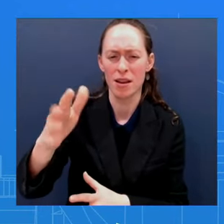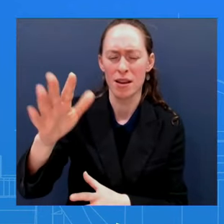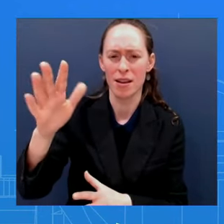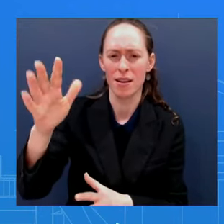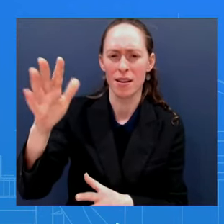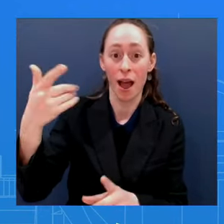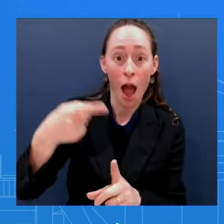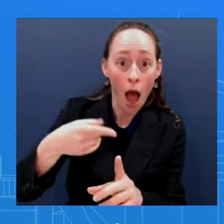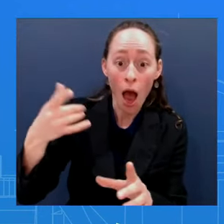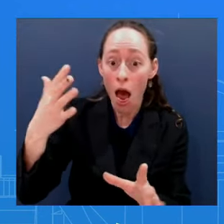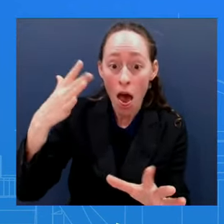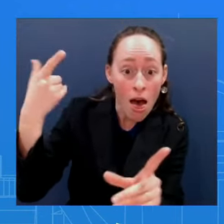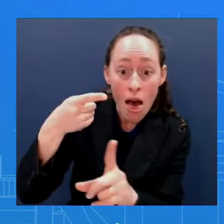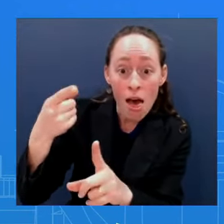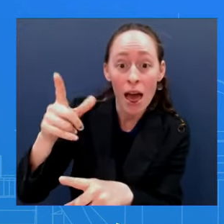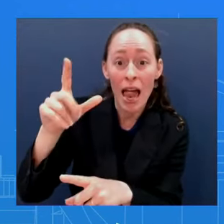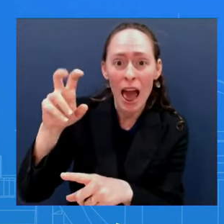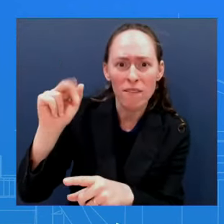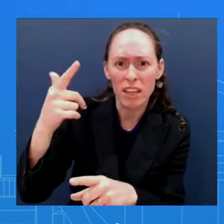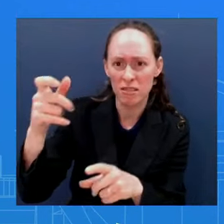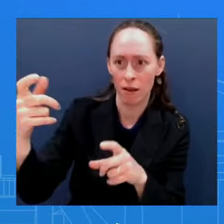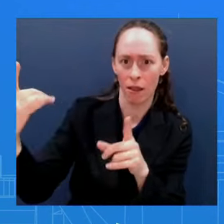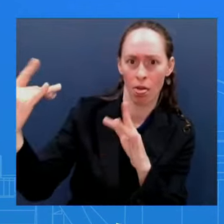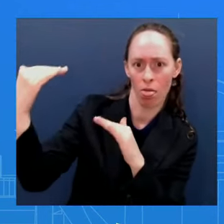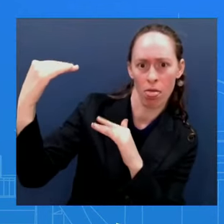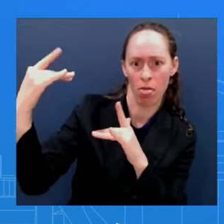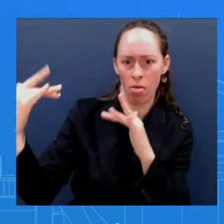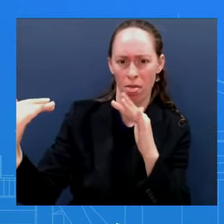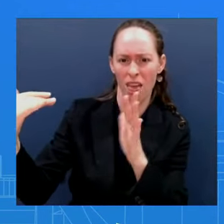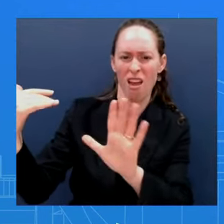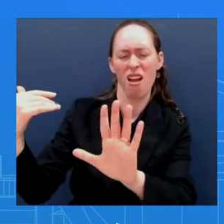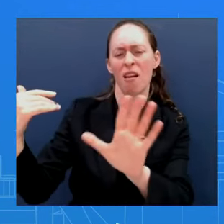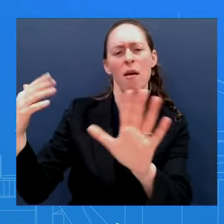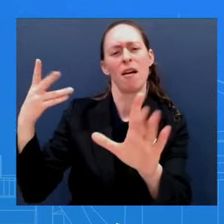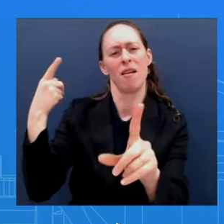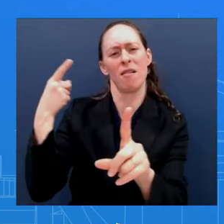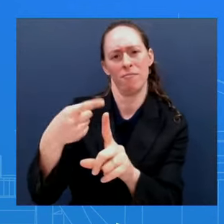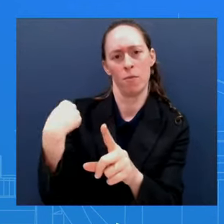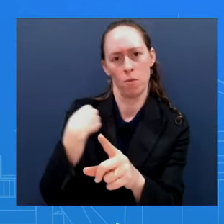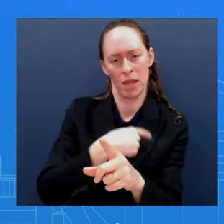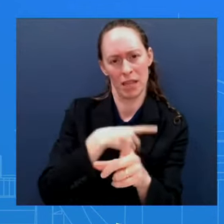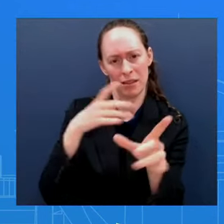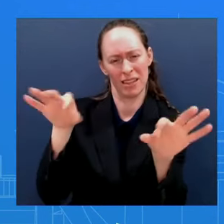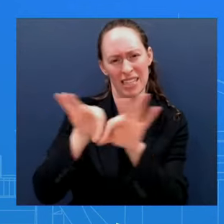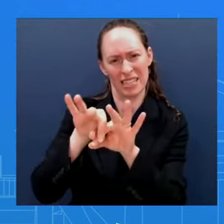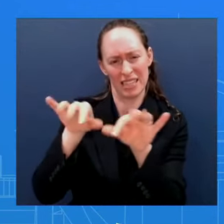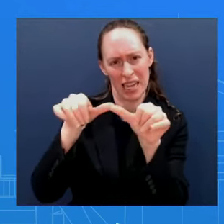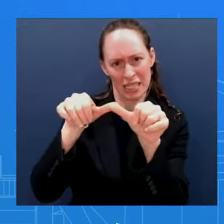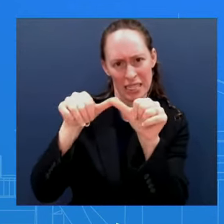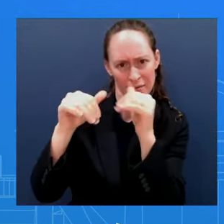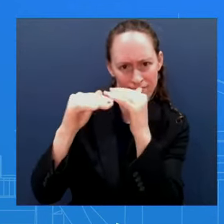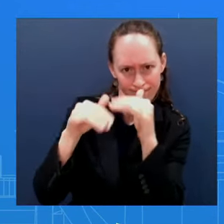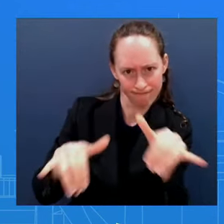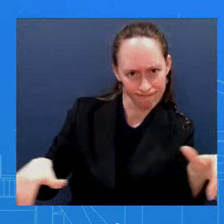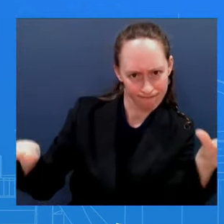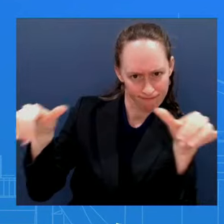minutes It's about being consistent about our desire to make sure Israel can defend itself So that October 7th can't happen again Which Hamas obviously wants to